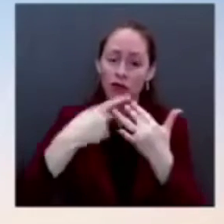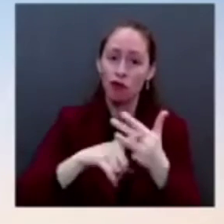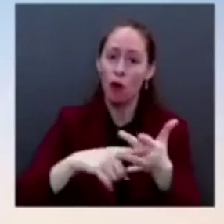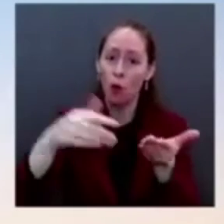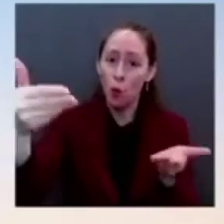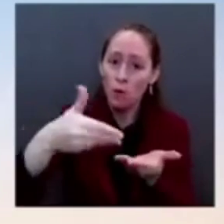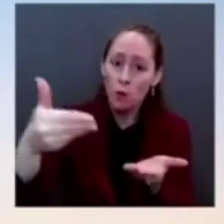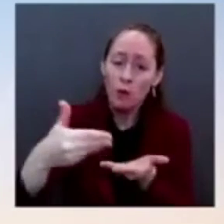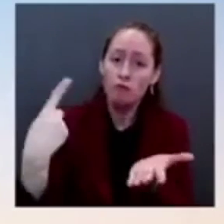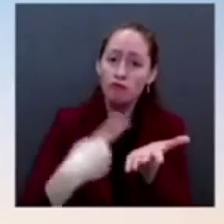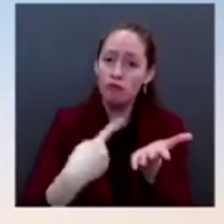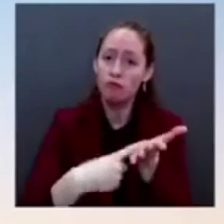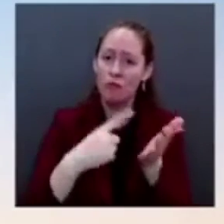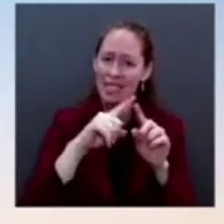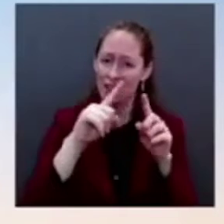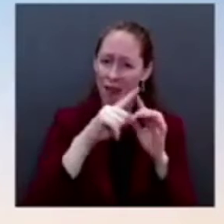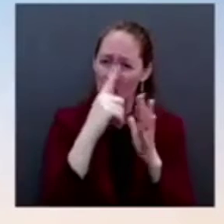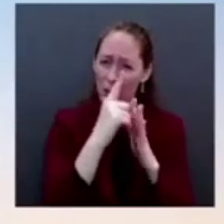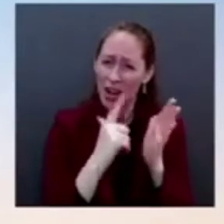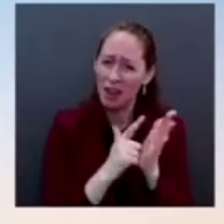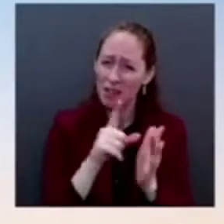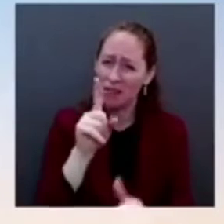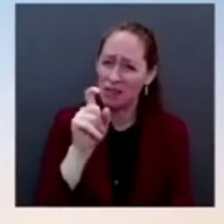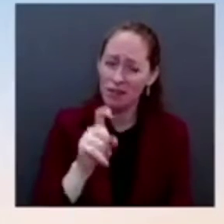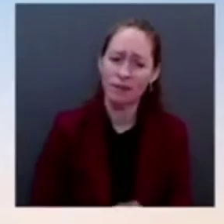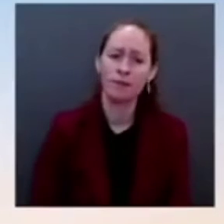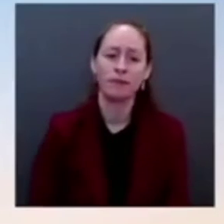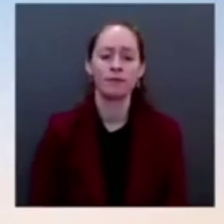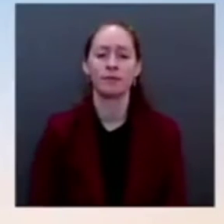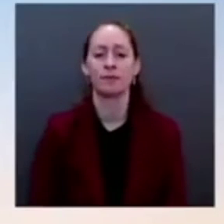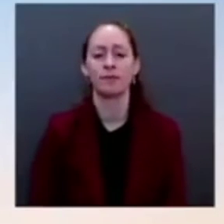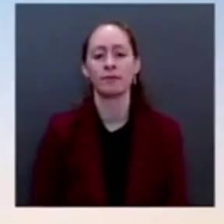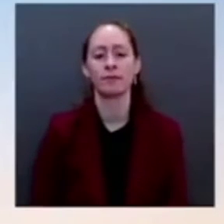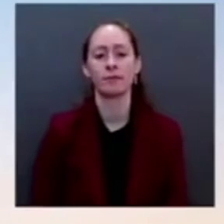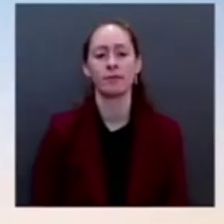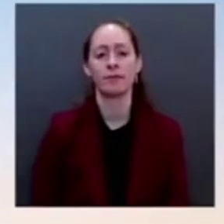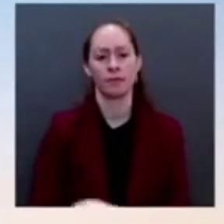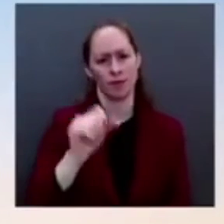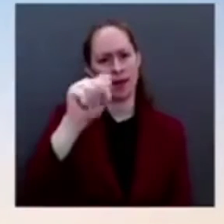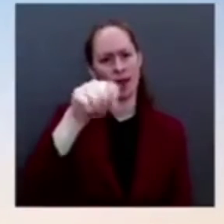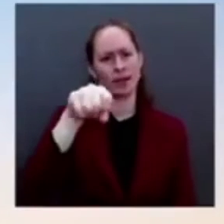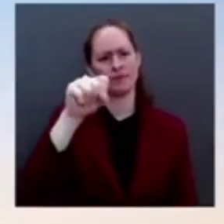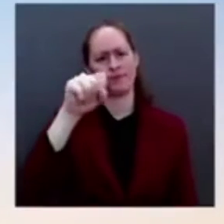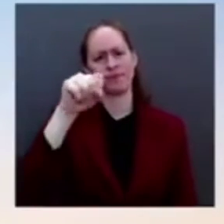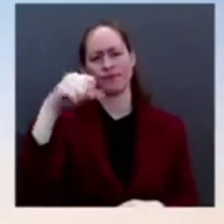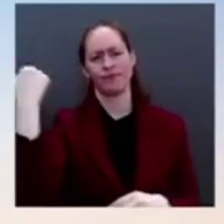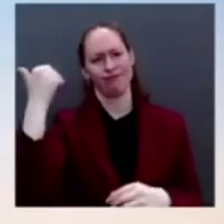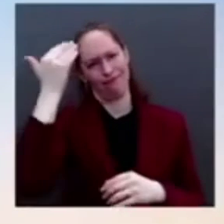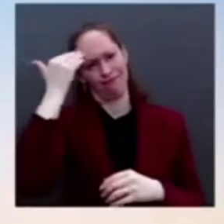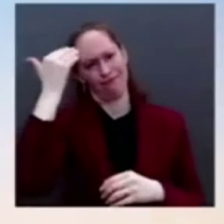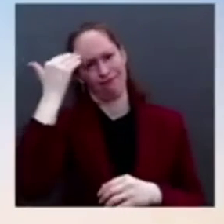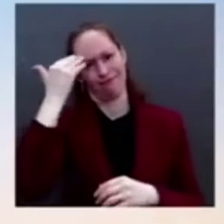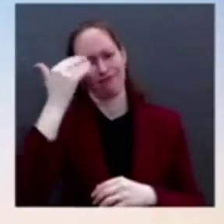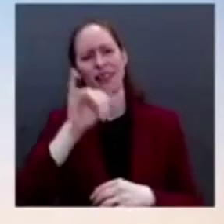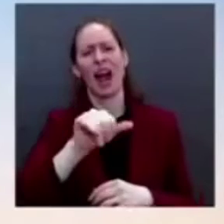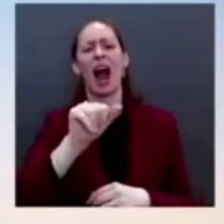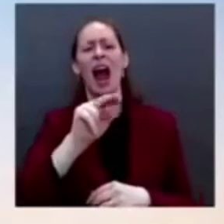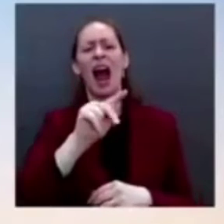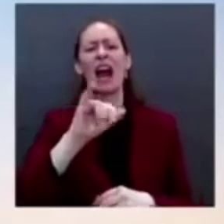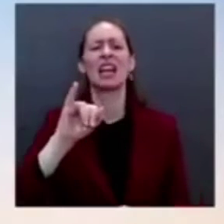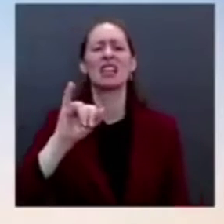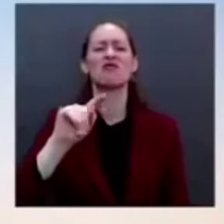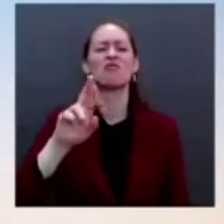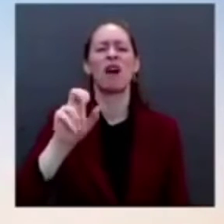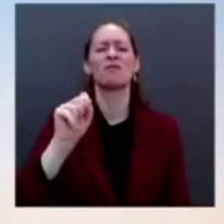to American technological leadership and preeminence. And for generations, American, our approach has been to expose